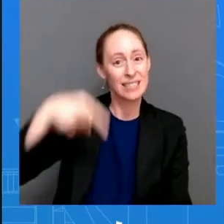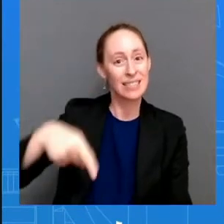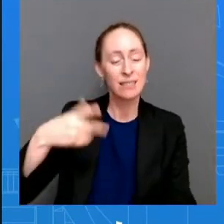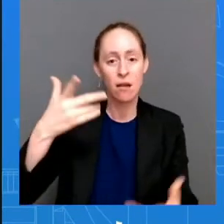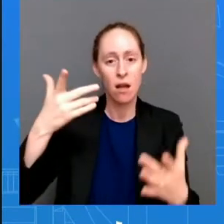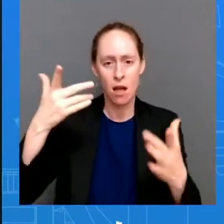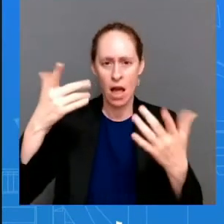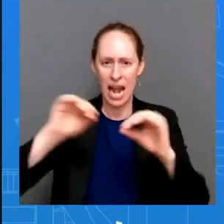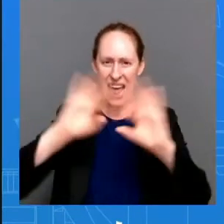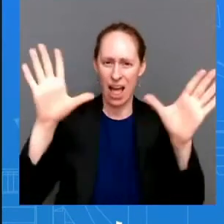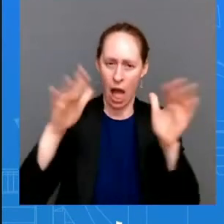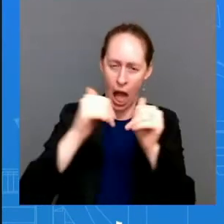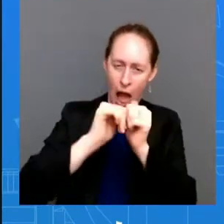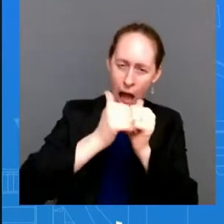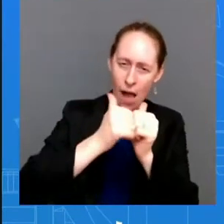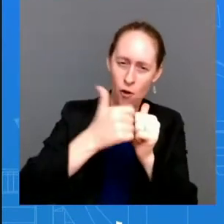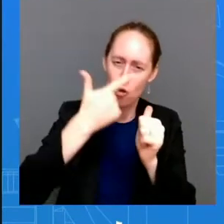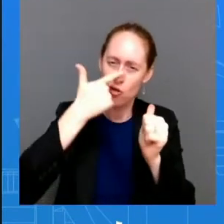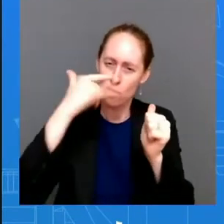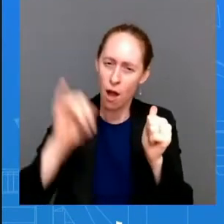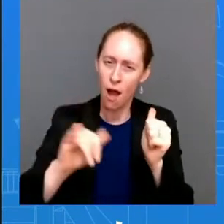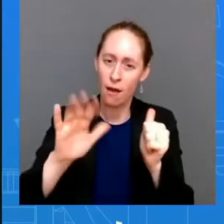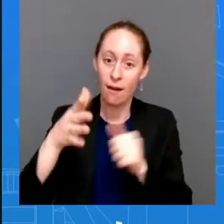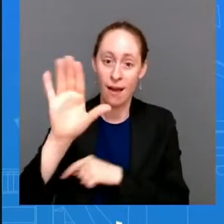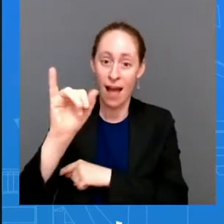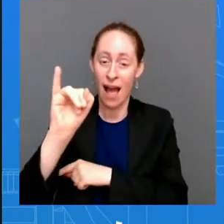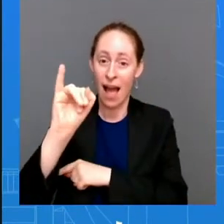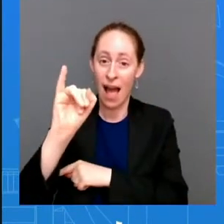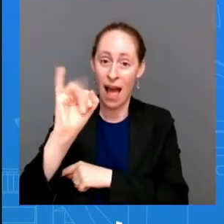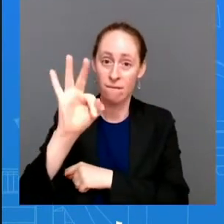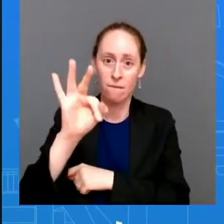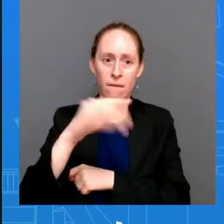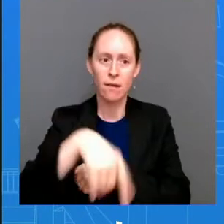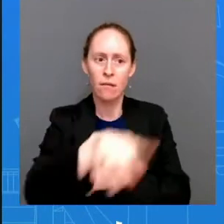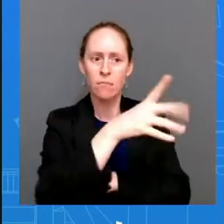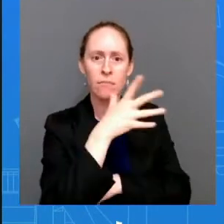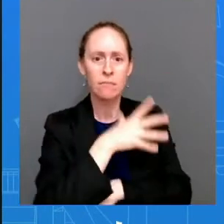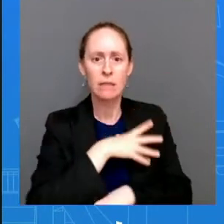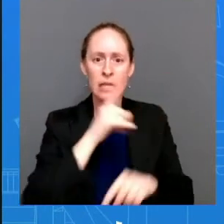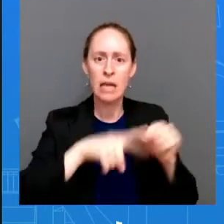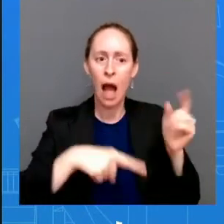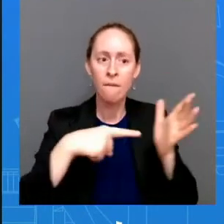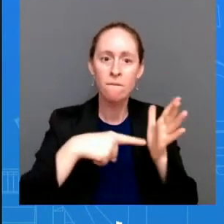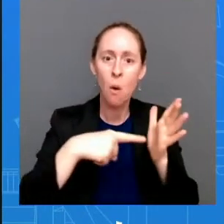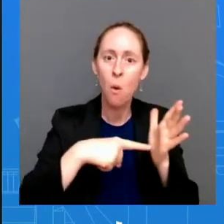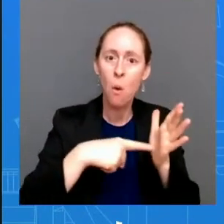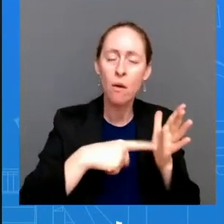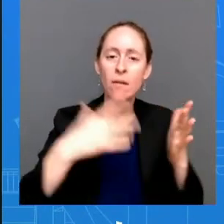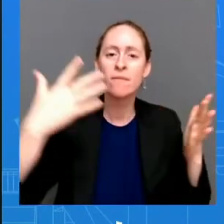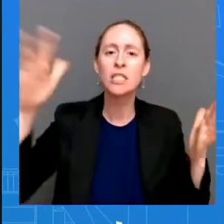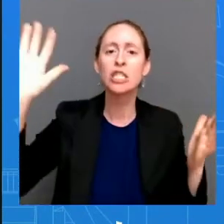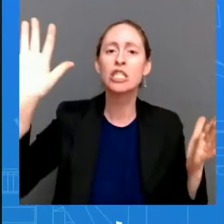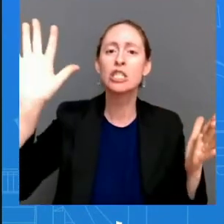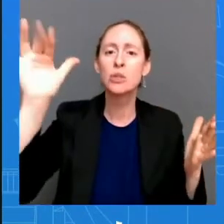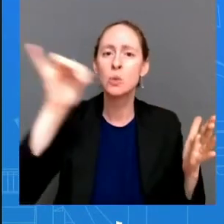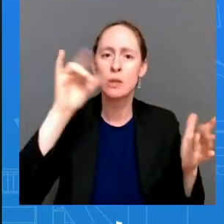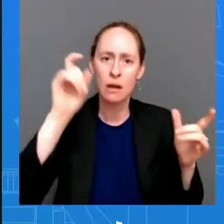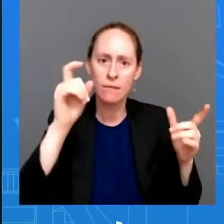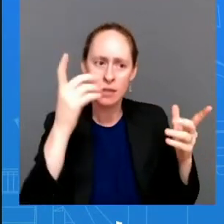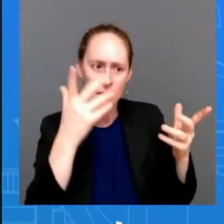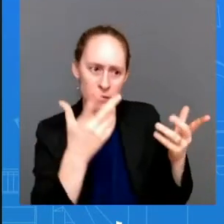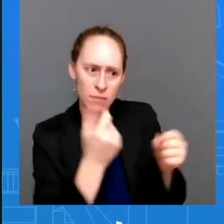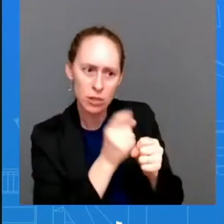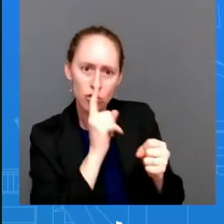to have abortion. This is a big deal for women who are trying to figure out how are they going to pay for their health care this is a